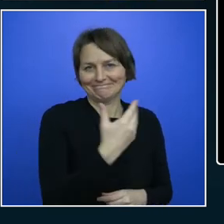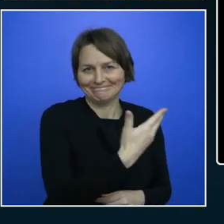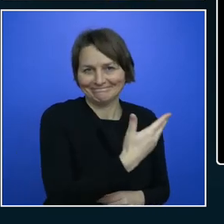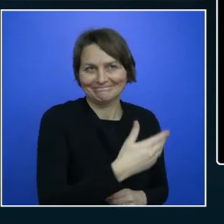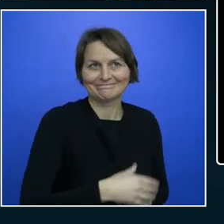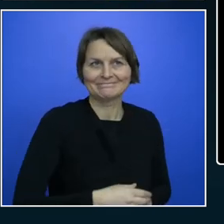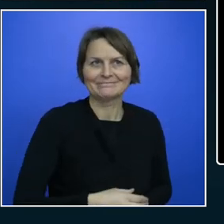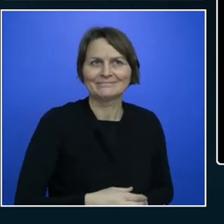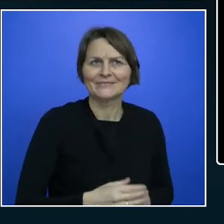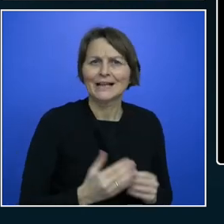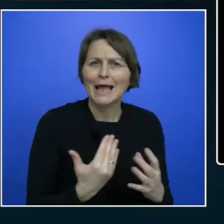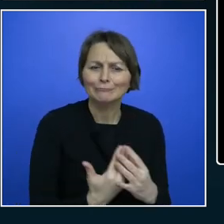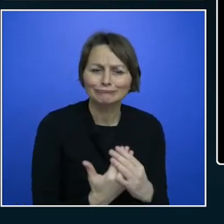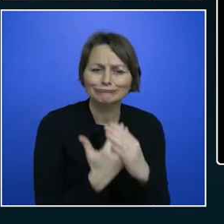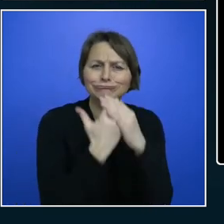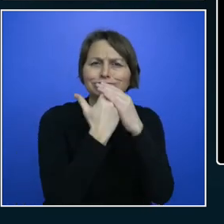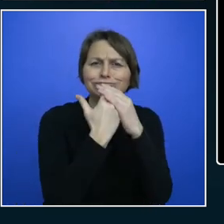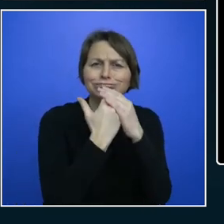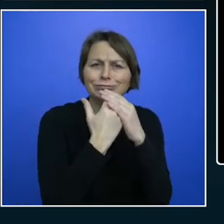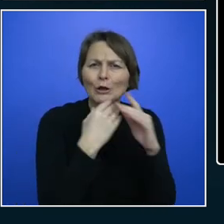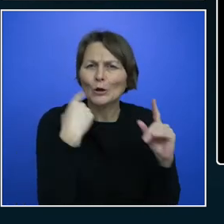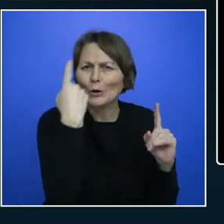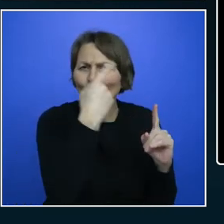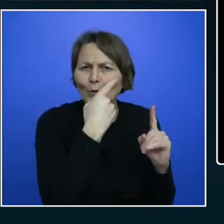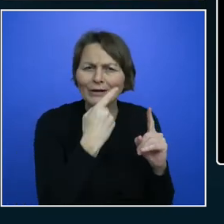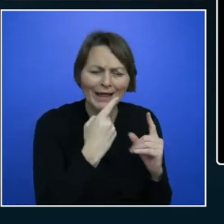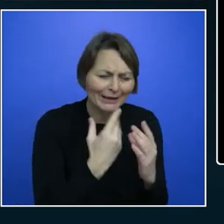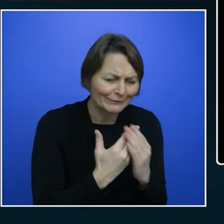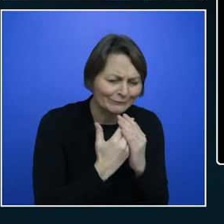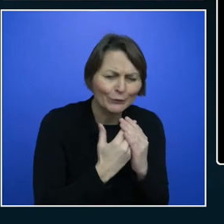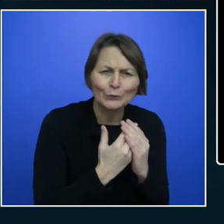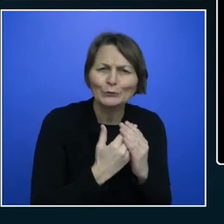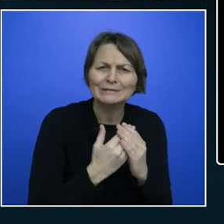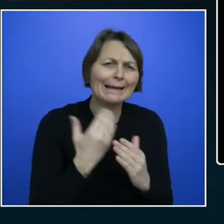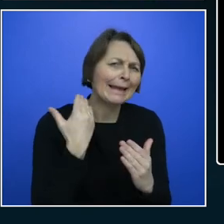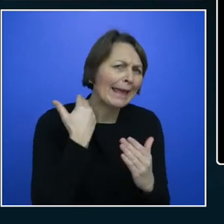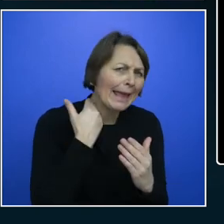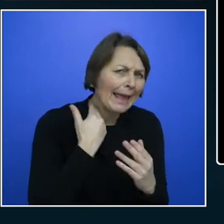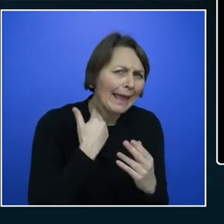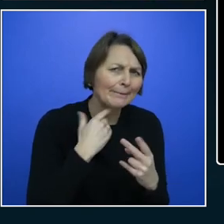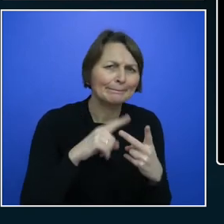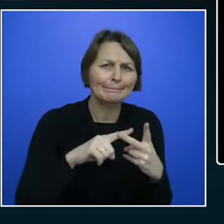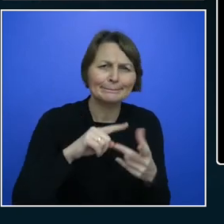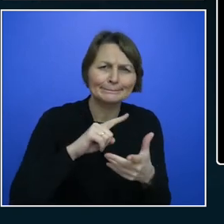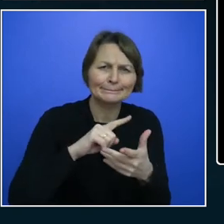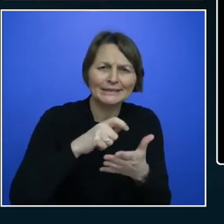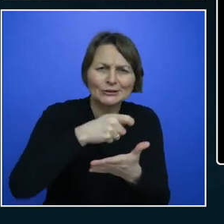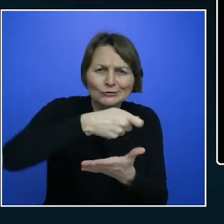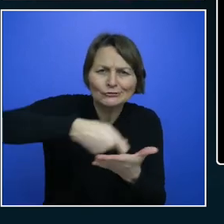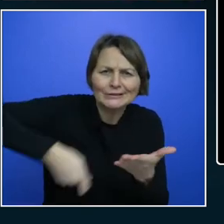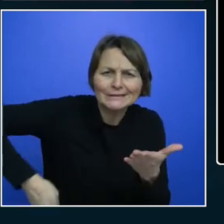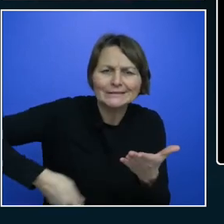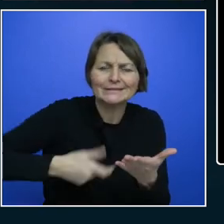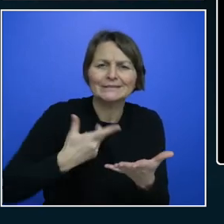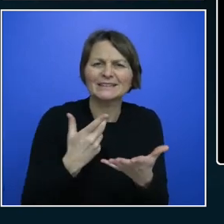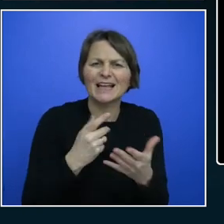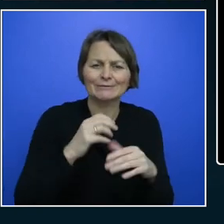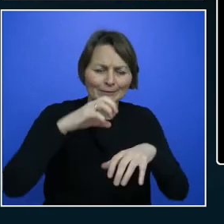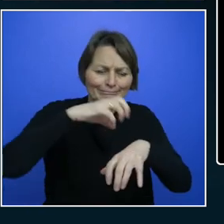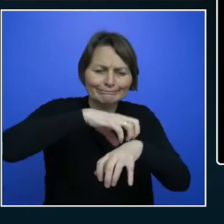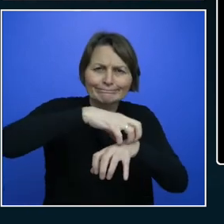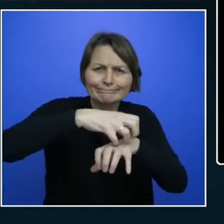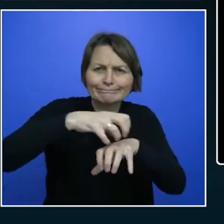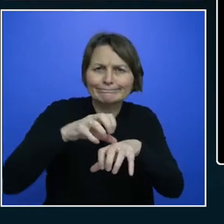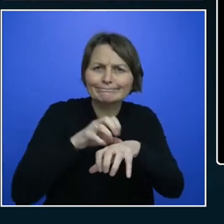It looks like a grilled cheese sandwich with ham or something like that. And it's got some sesame seeds and